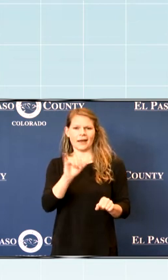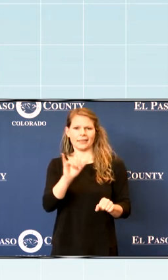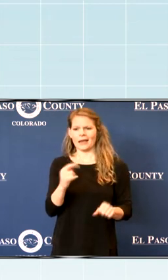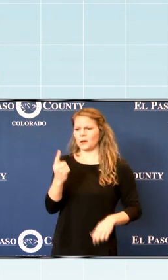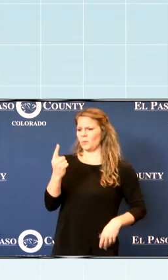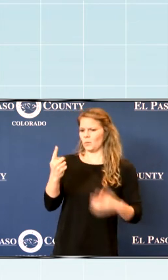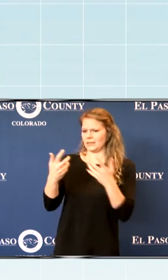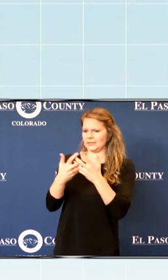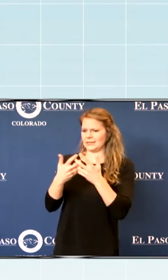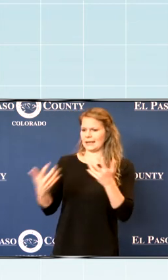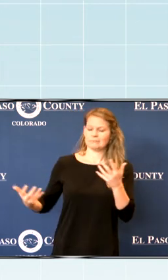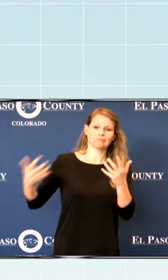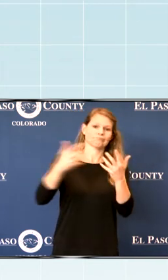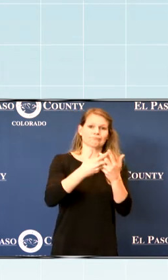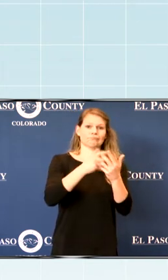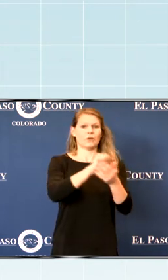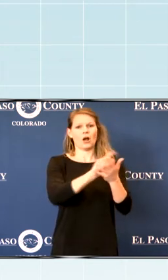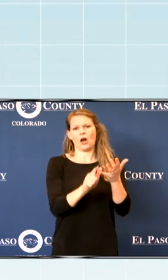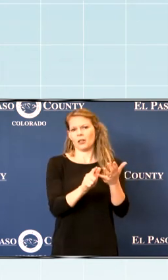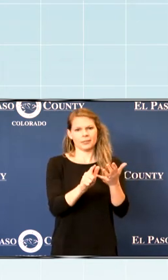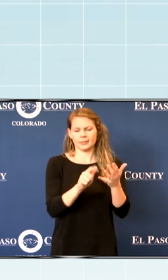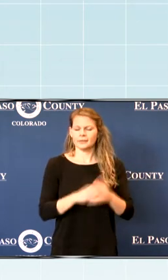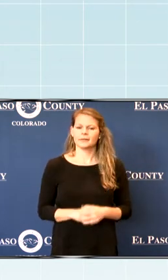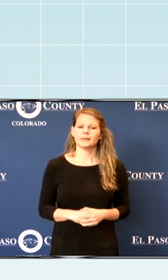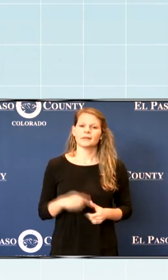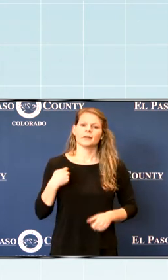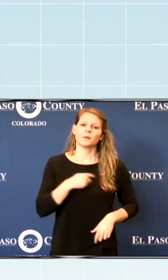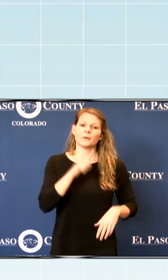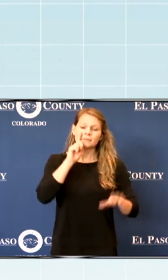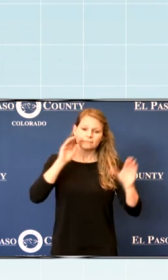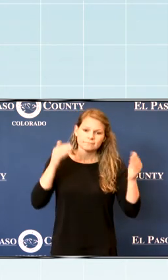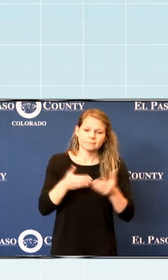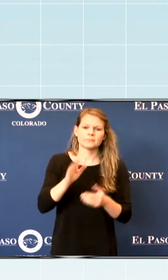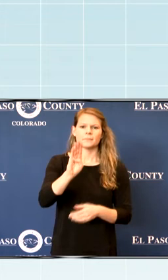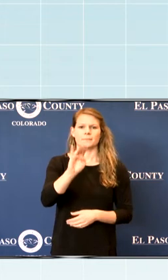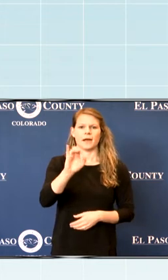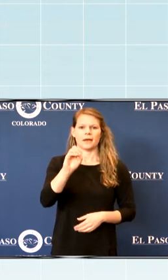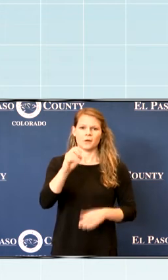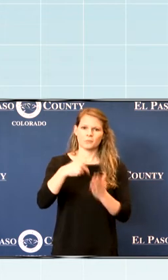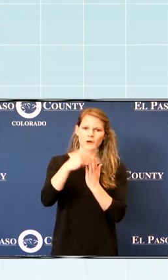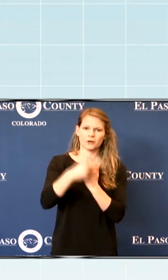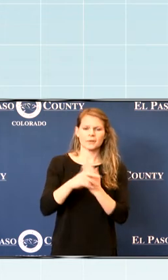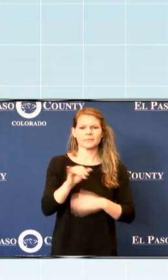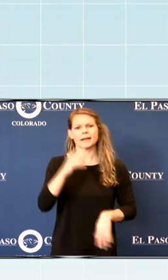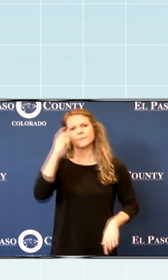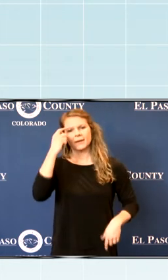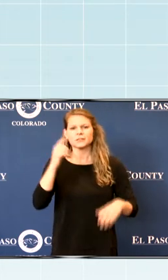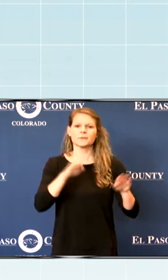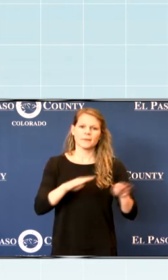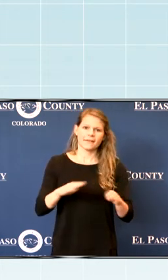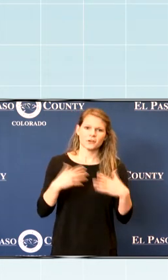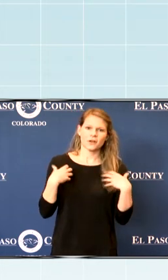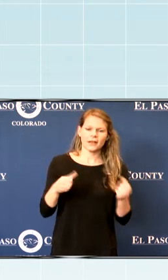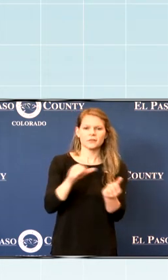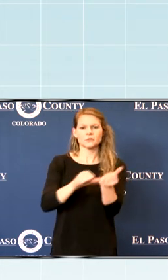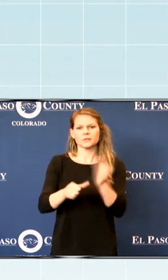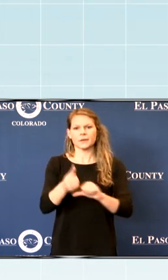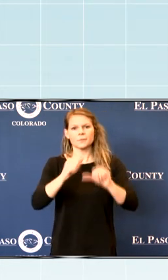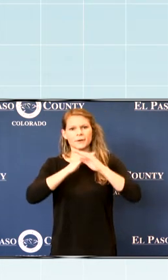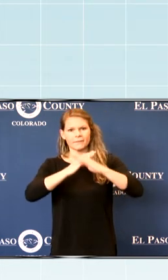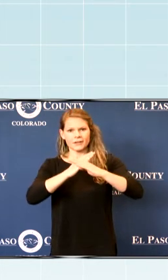-fits-all. We focused on vital programs like mental and behavioral health, suicide prevention,